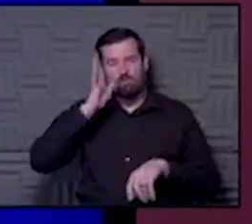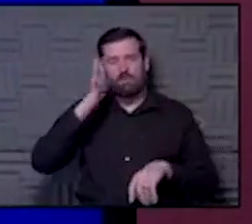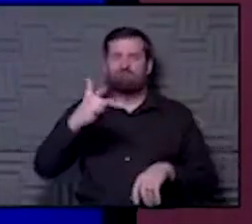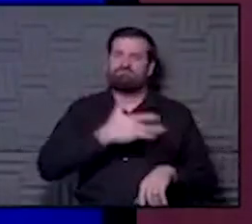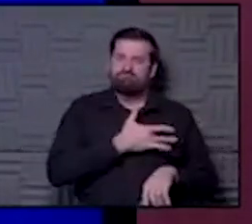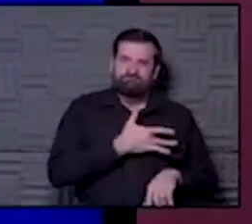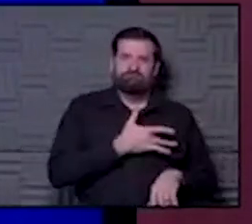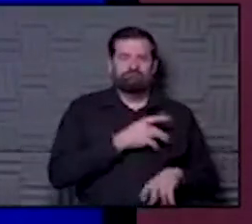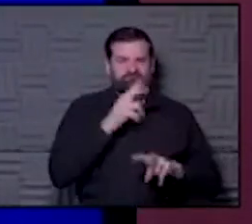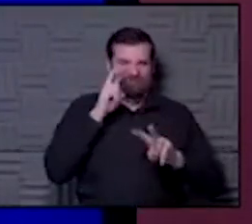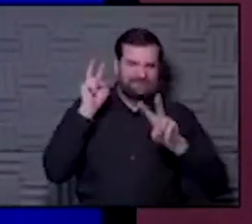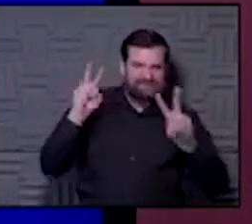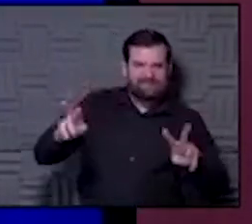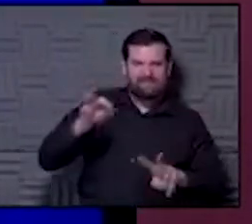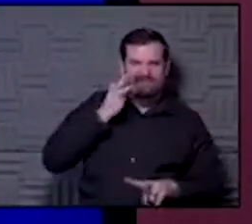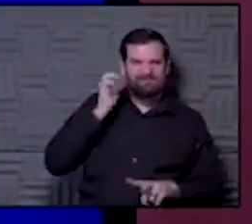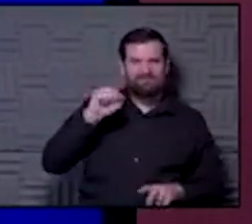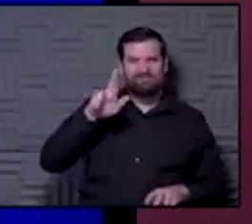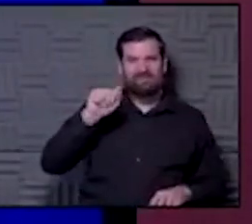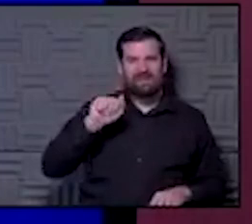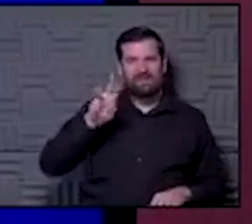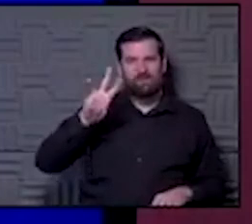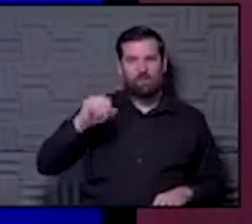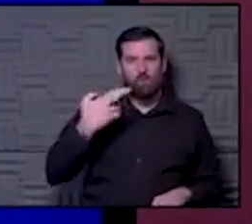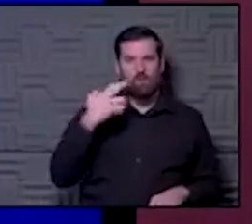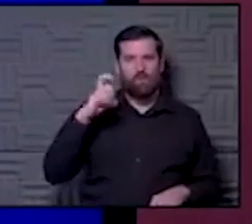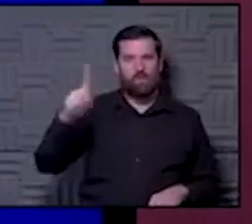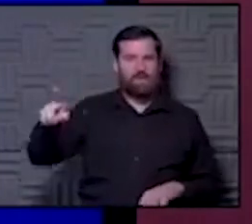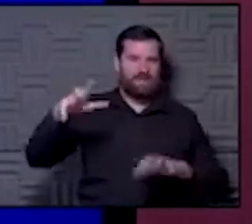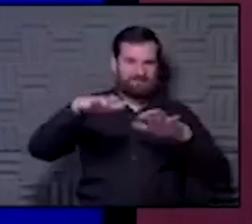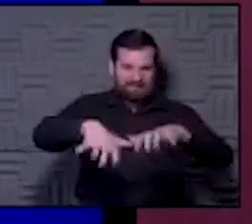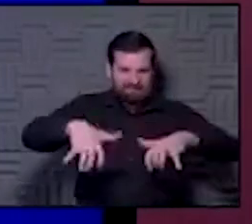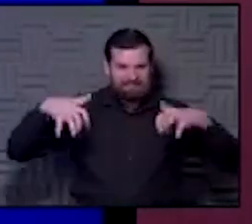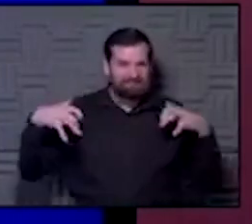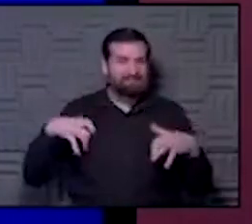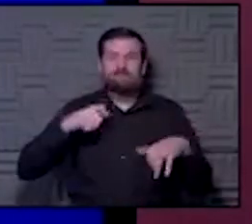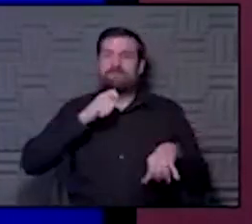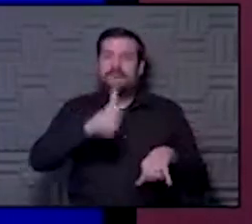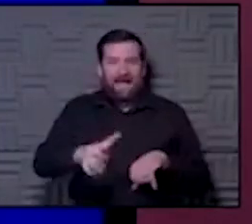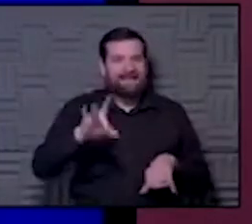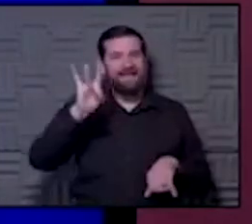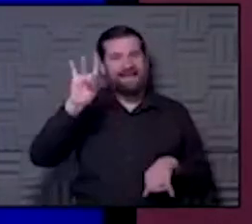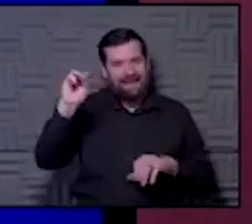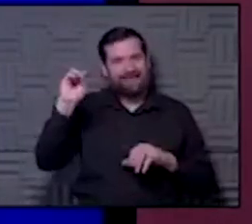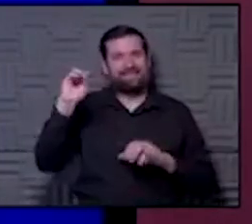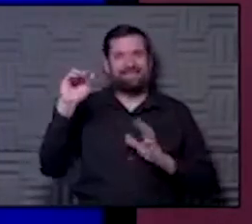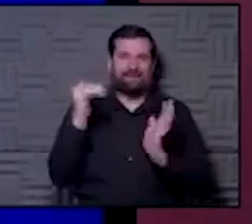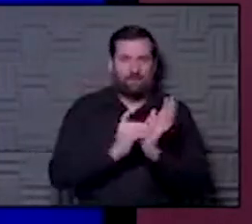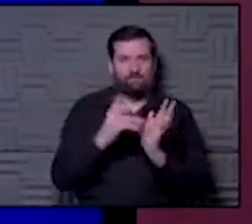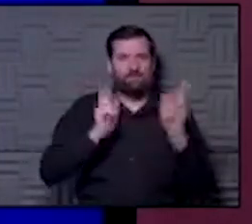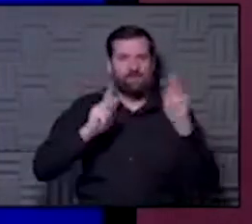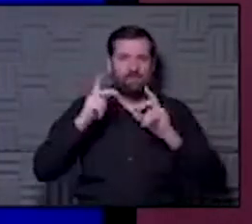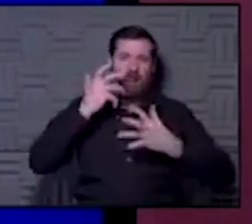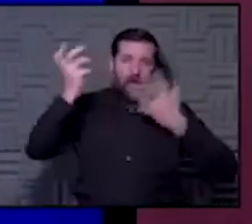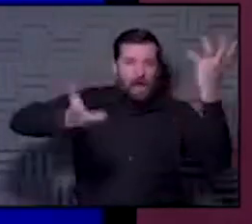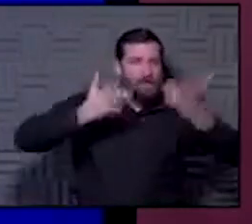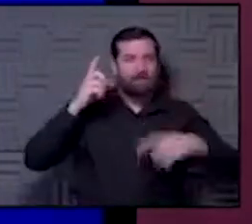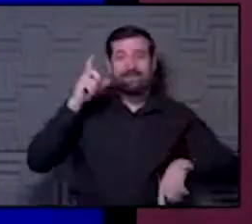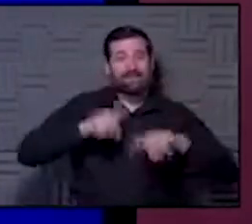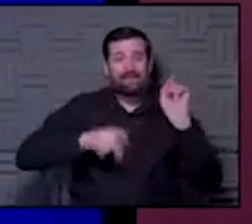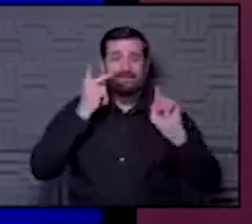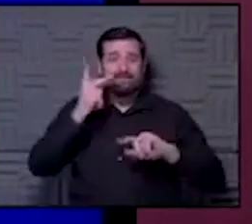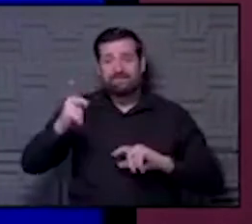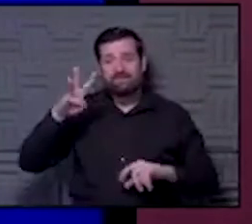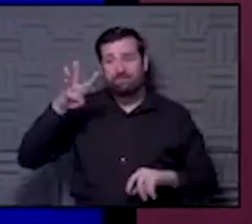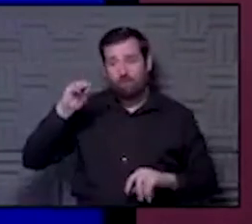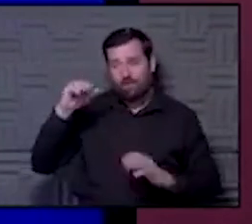heart to look at Arrowhead Stadium in the middle of playoffs and not see 80,000 people screaming for the Chiefs. It'll hurt my heart when we can't see 40,000